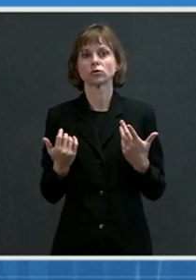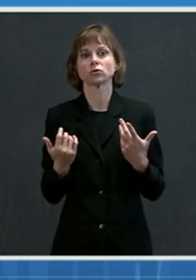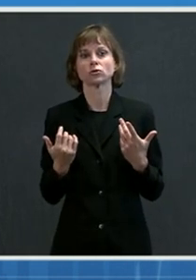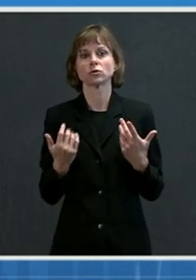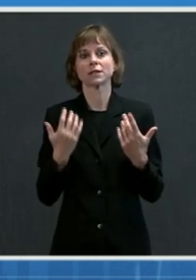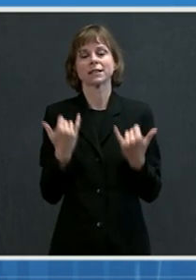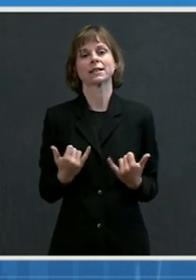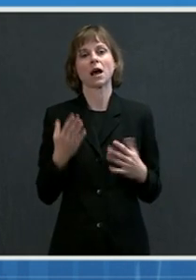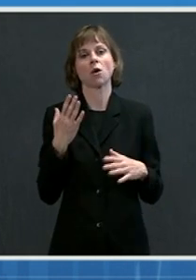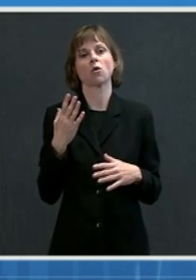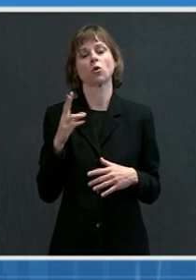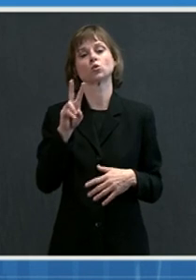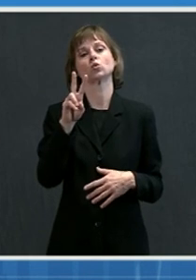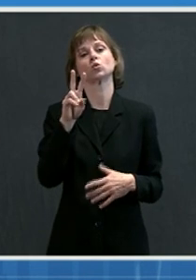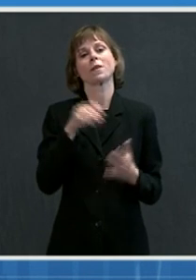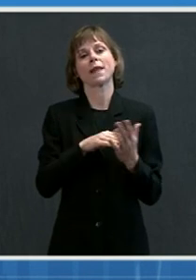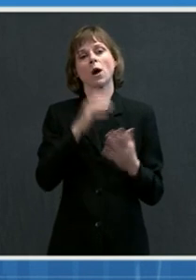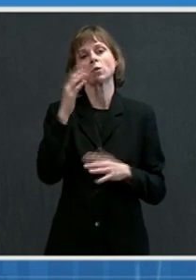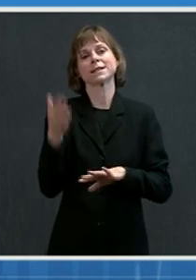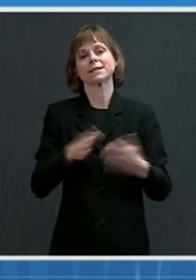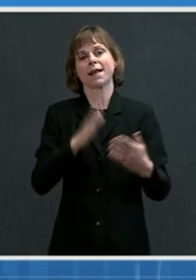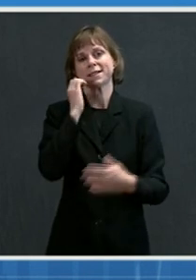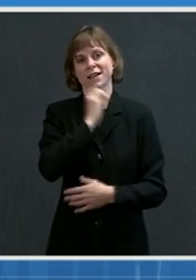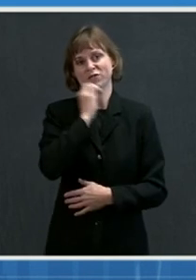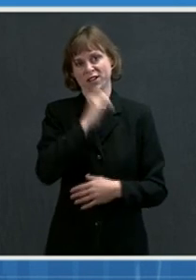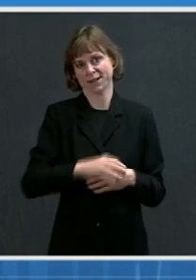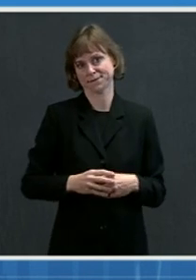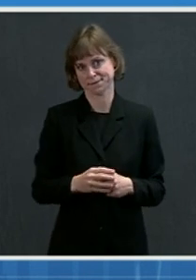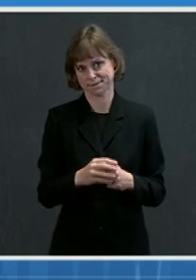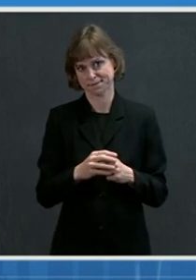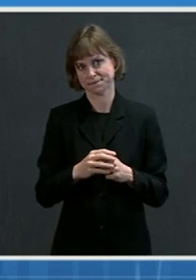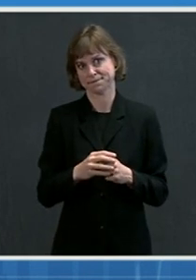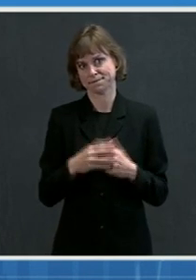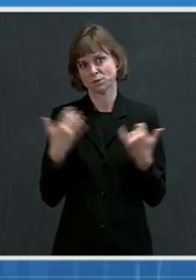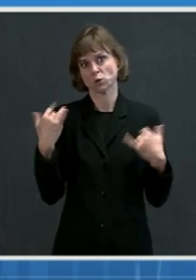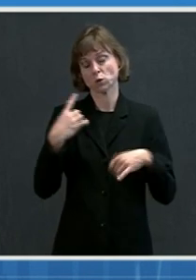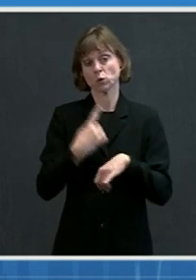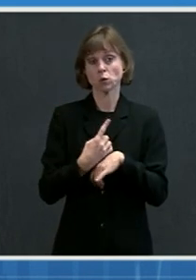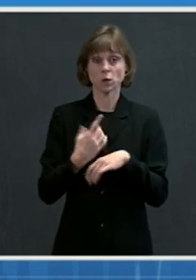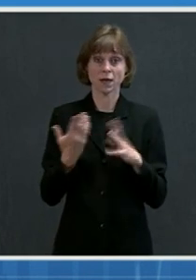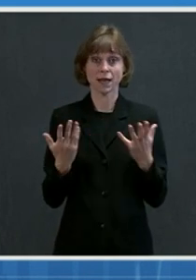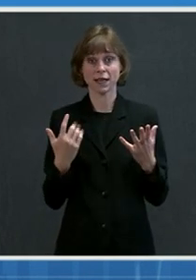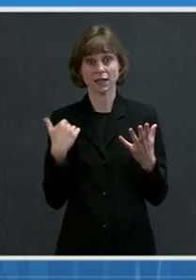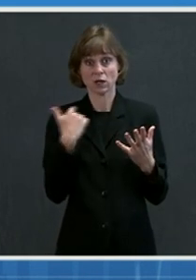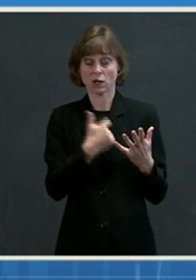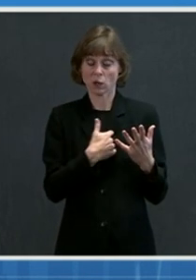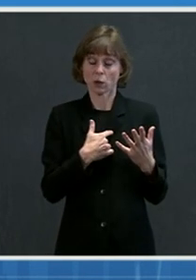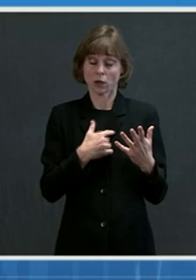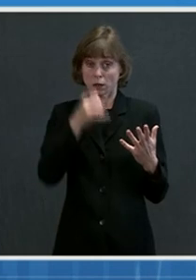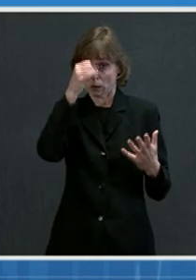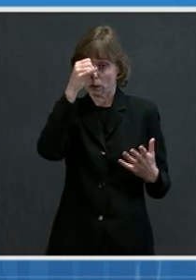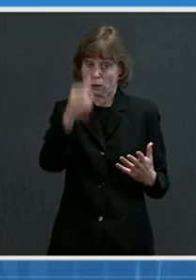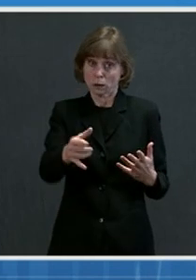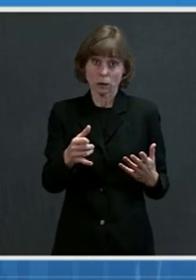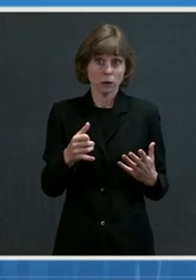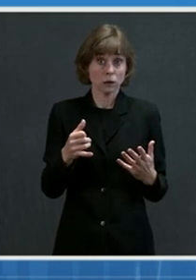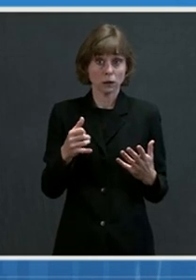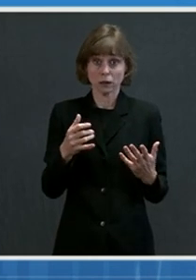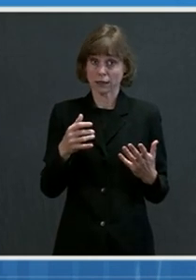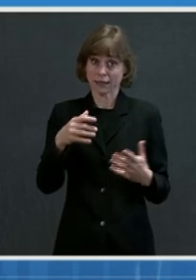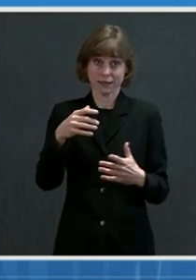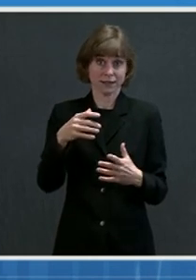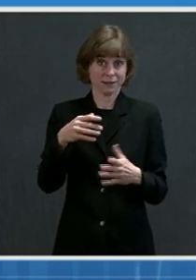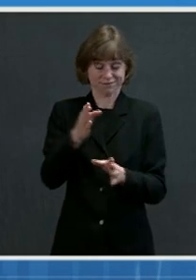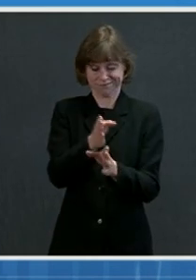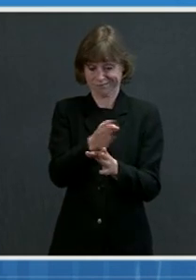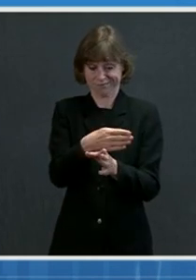2,000 deaths per day. Today, we are at a critical nexus in the pandemic. So much can turn in the